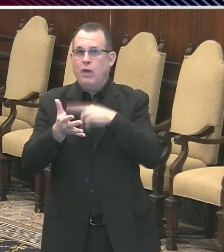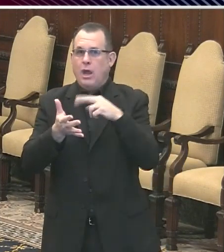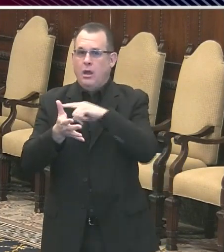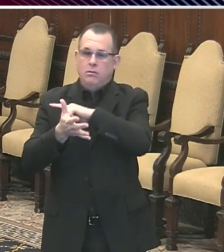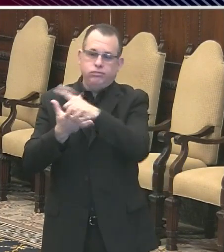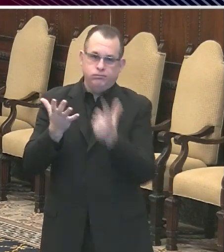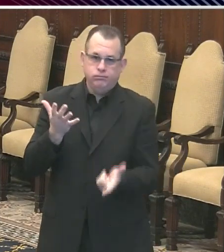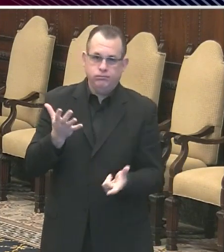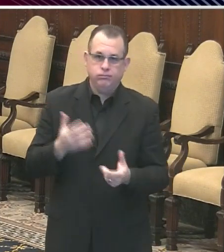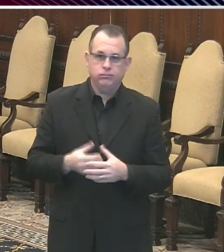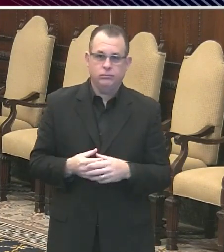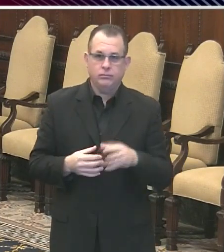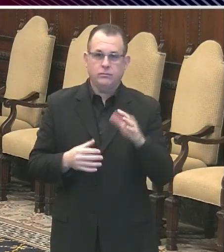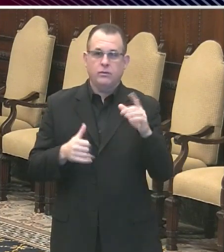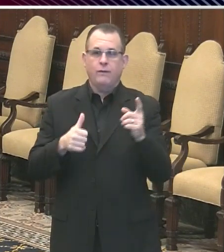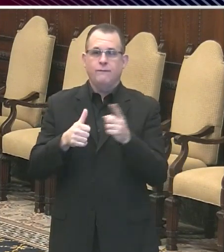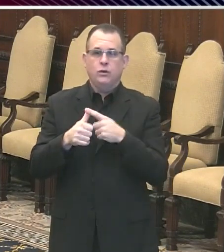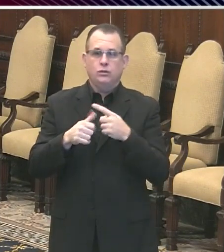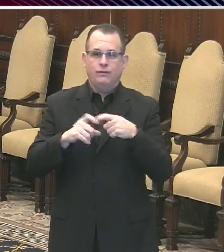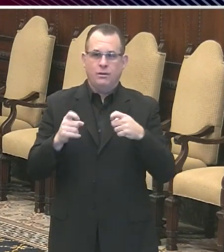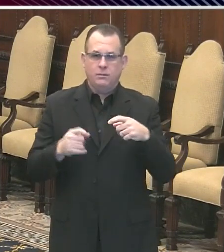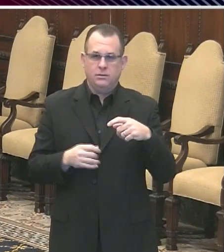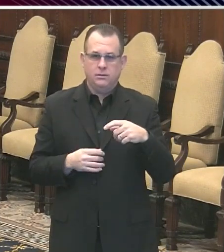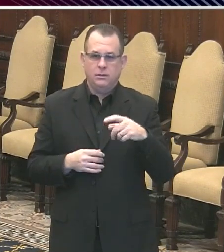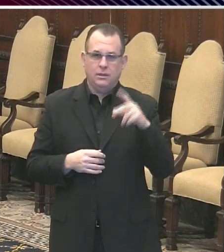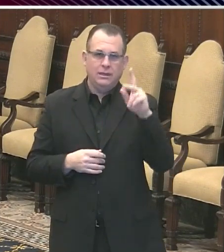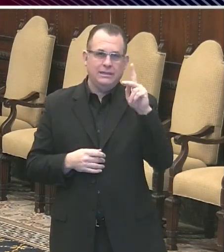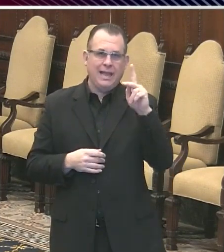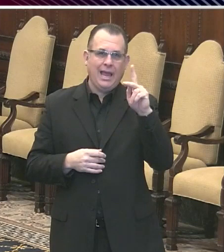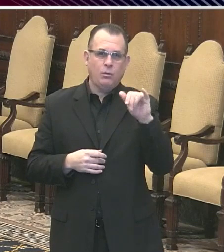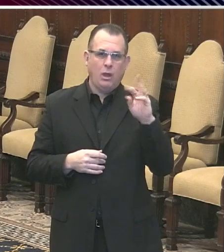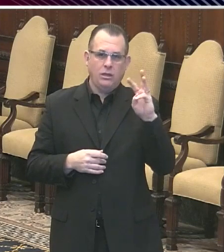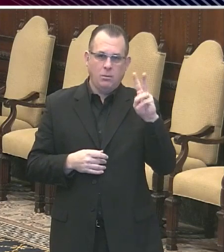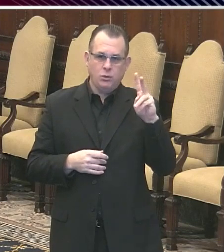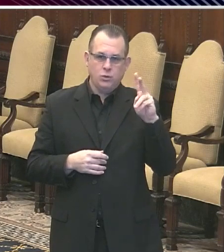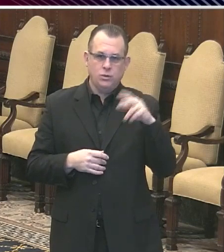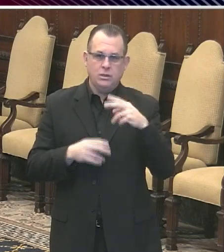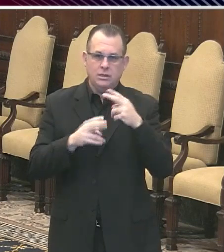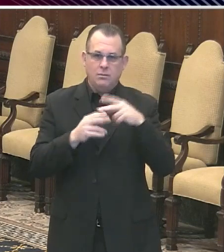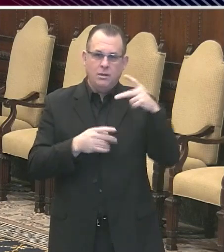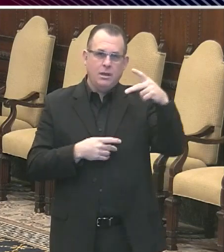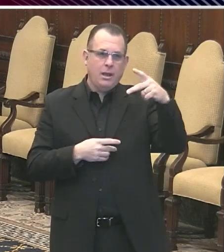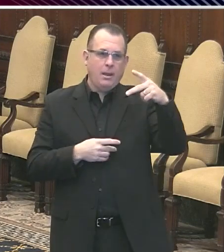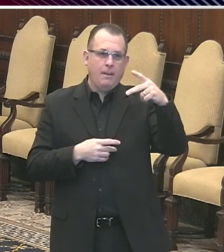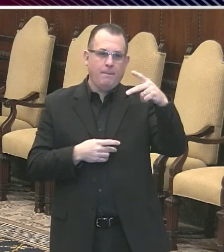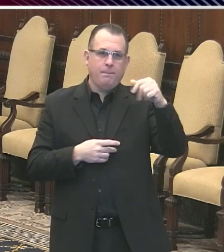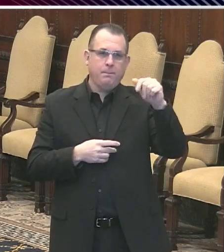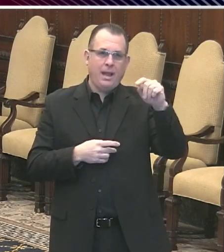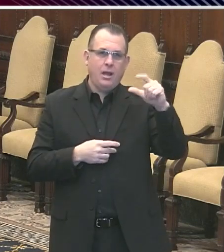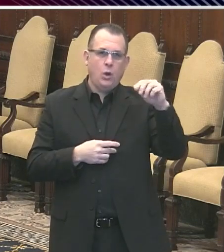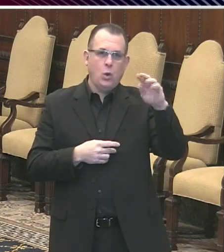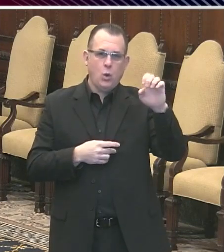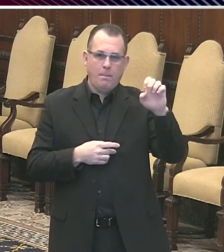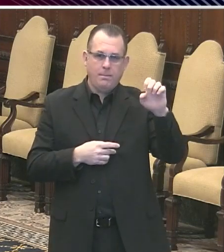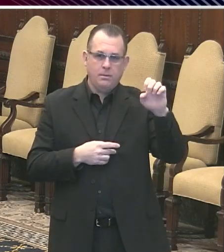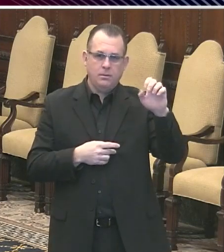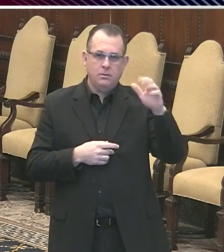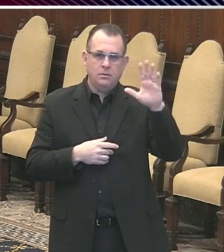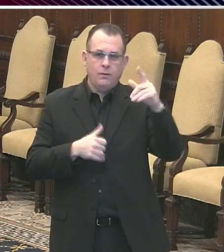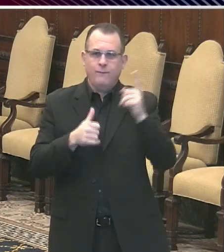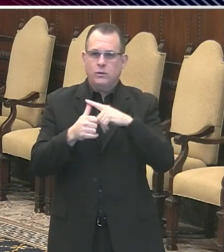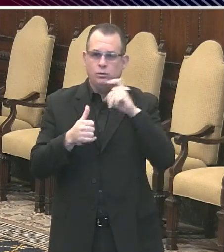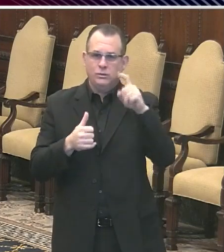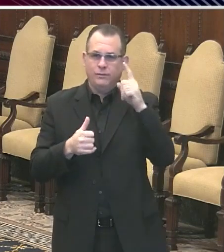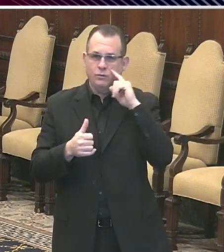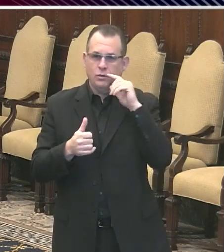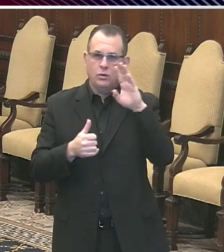Pat Loeb of KYW. Thanks, Mike. My first question is for Brian.